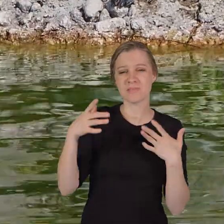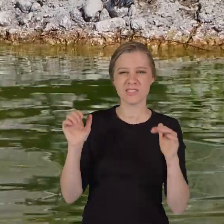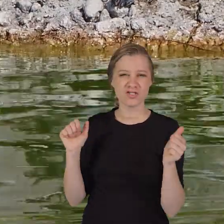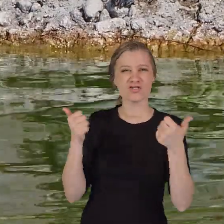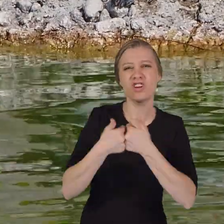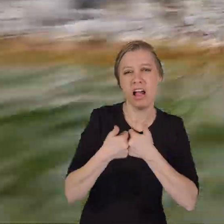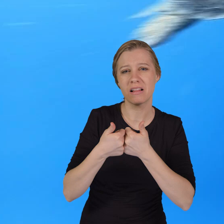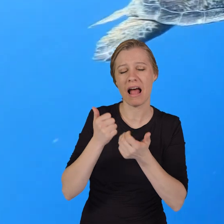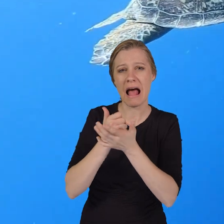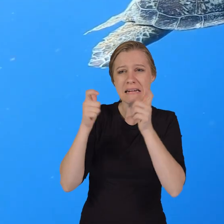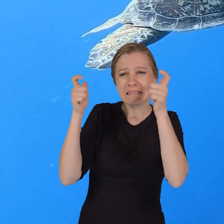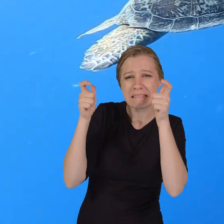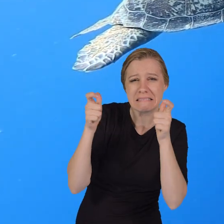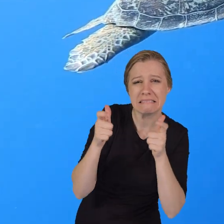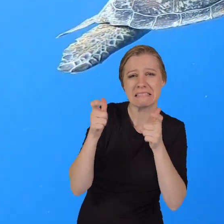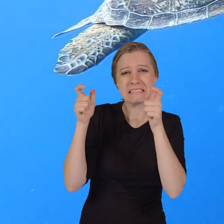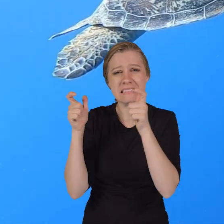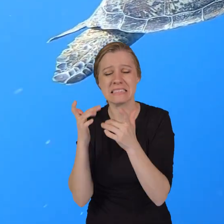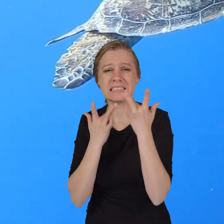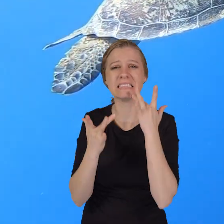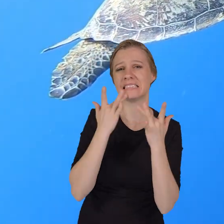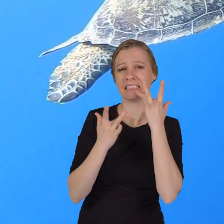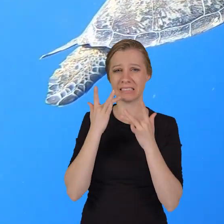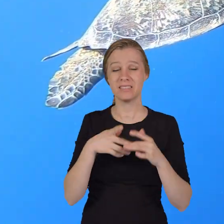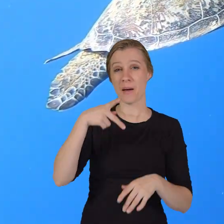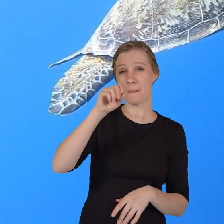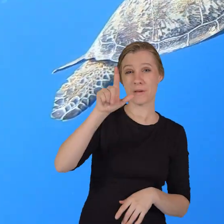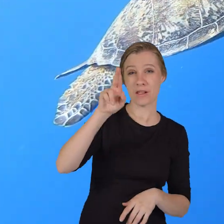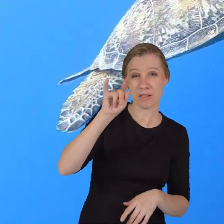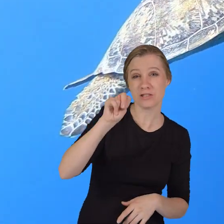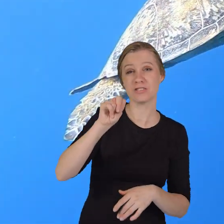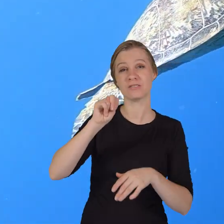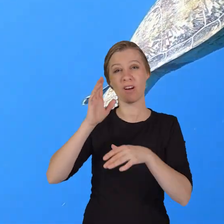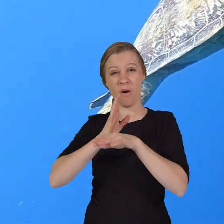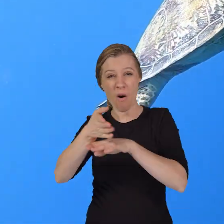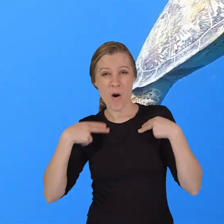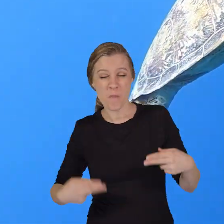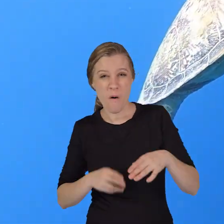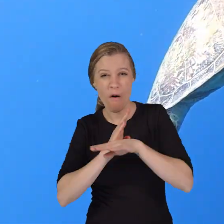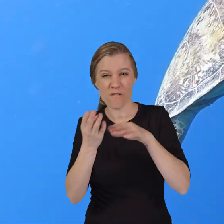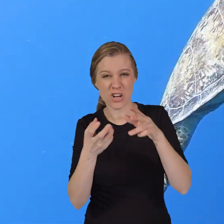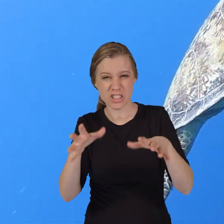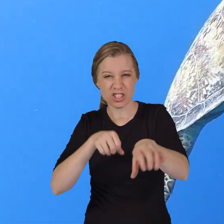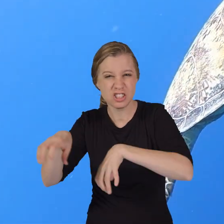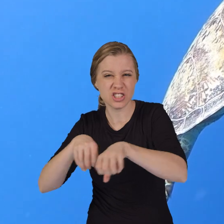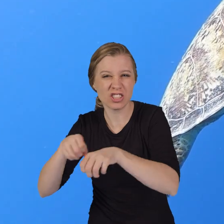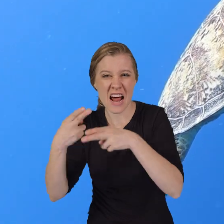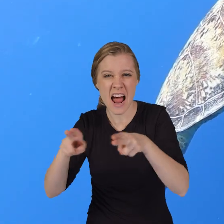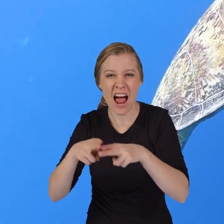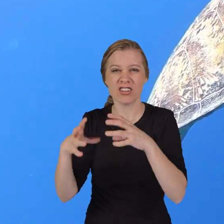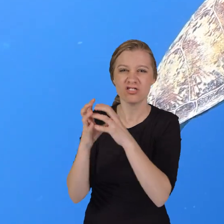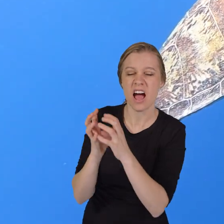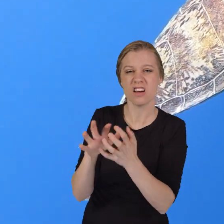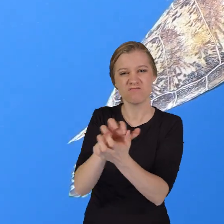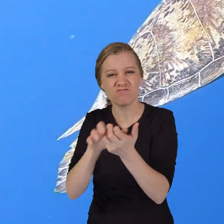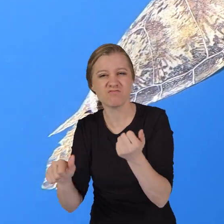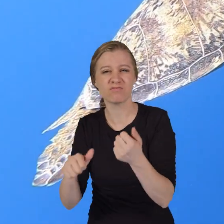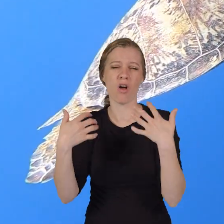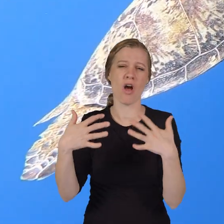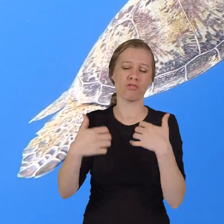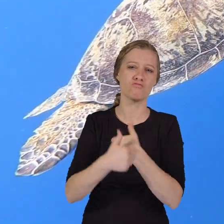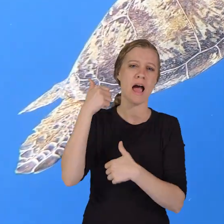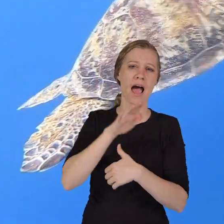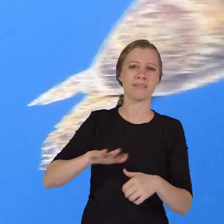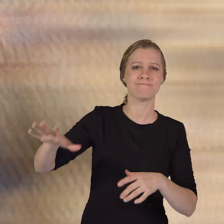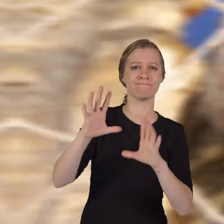make them endangered. Pollution, habitat destruction, and humans' over-harvesting of their eggs and shells threaten their